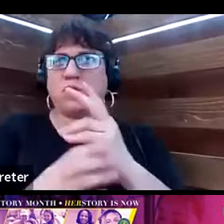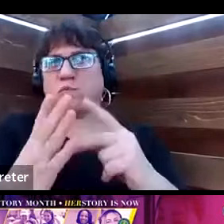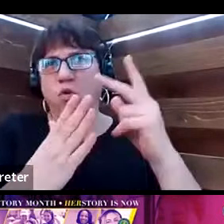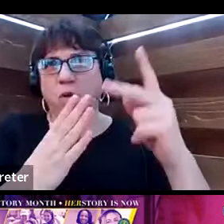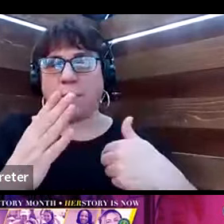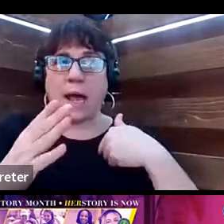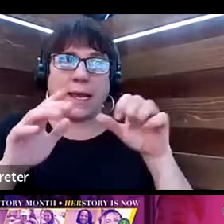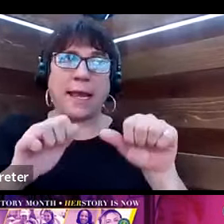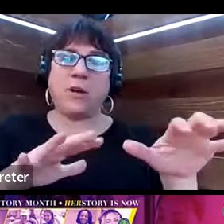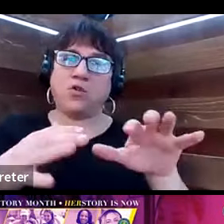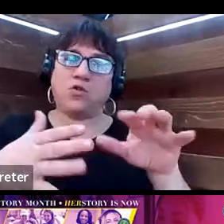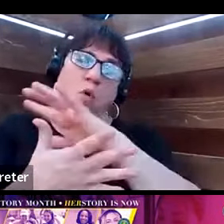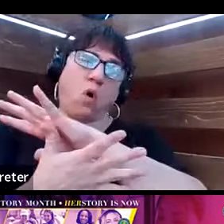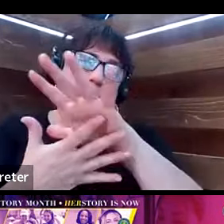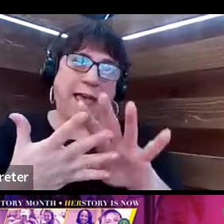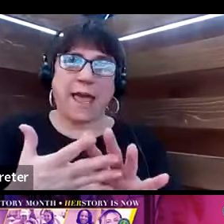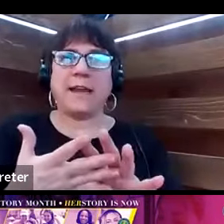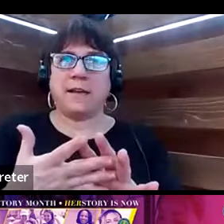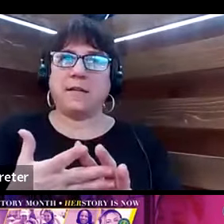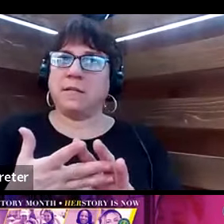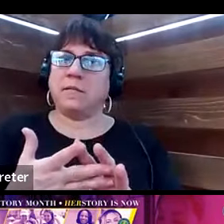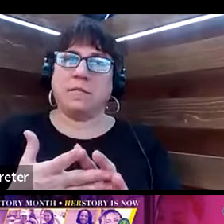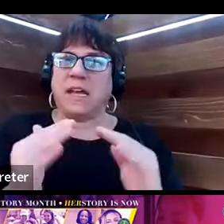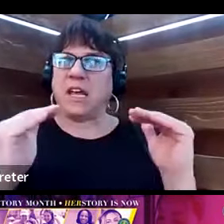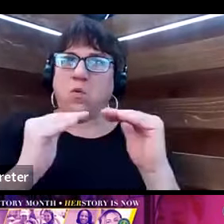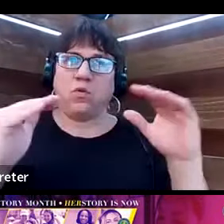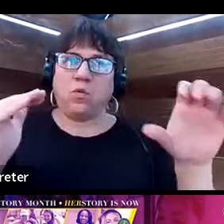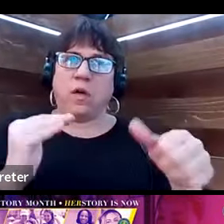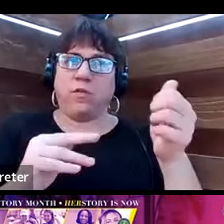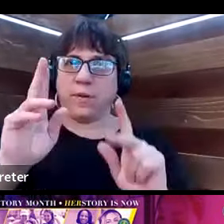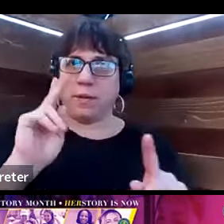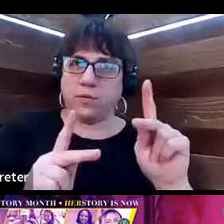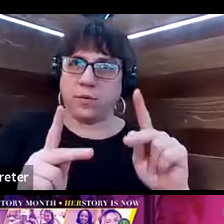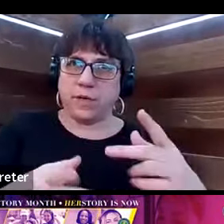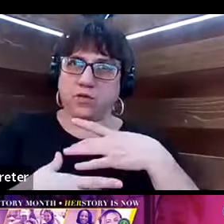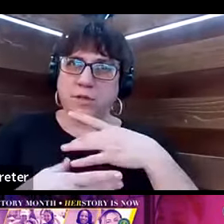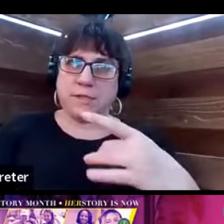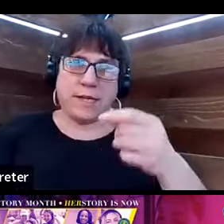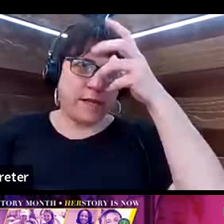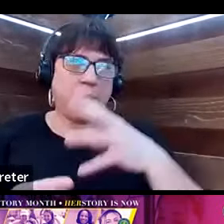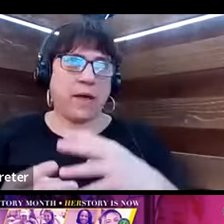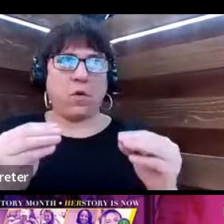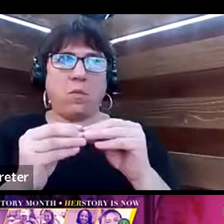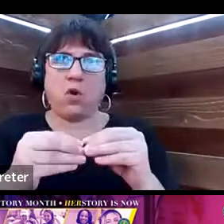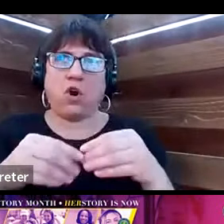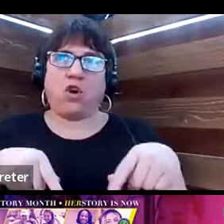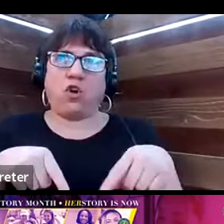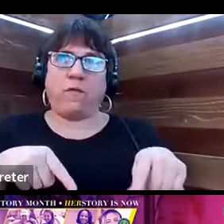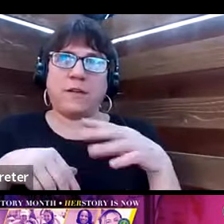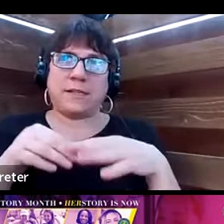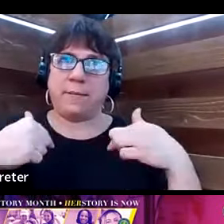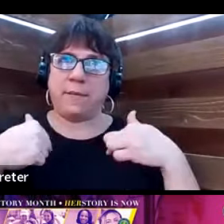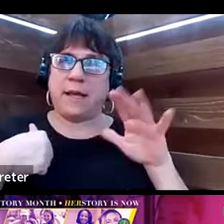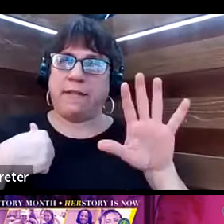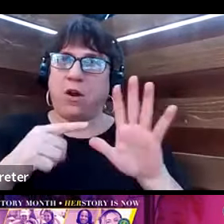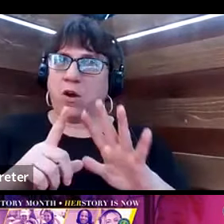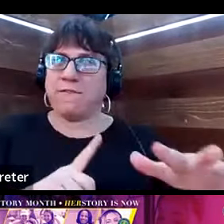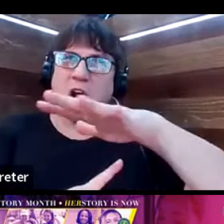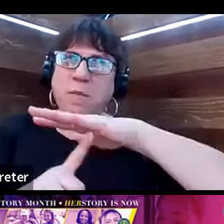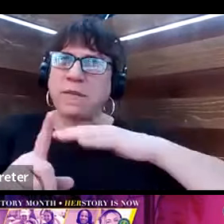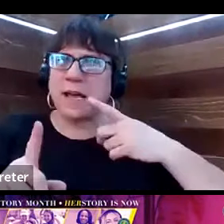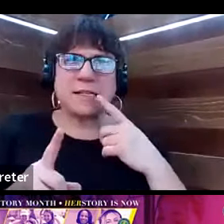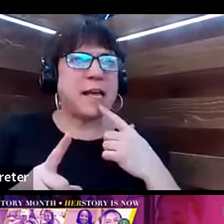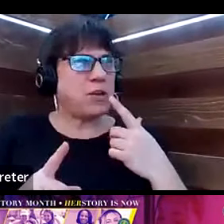I can do all that just as well as everyone else. And what's interesting is the men were more nervous than me in the environment. And he said,